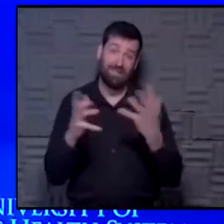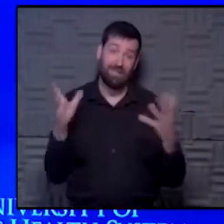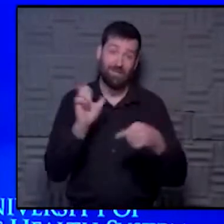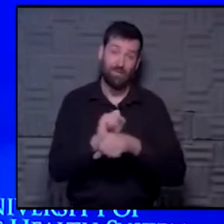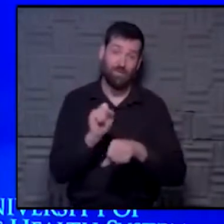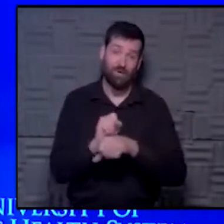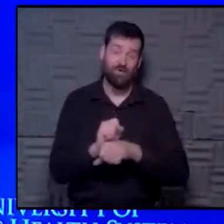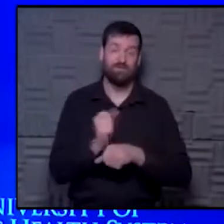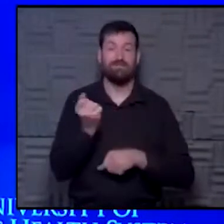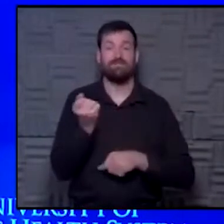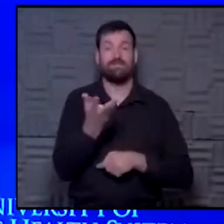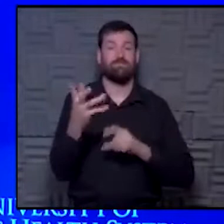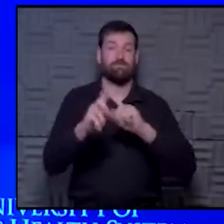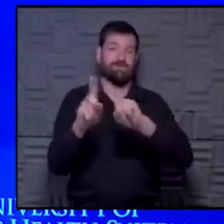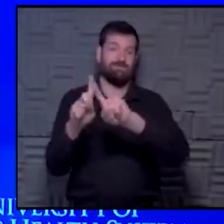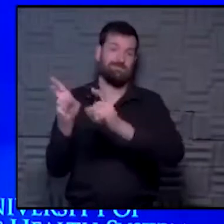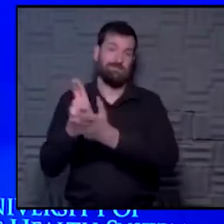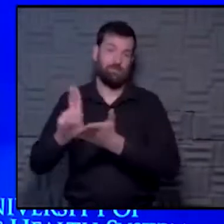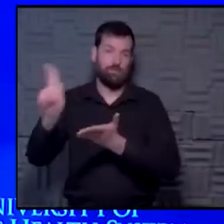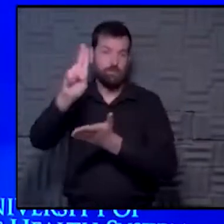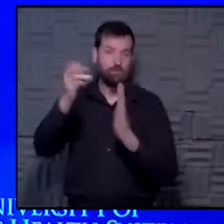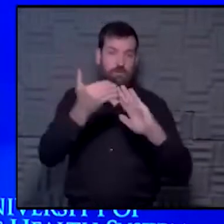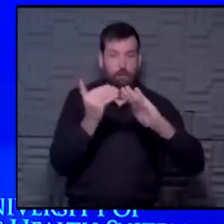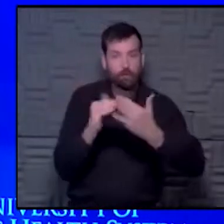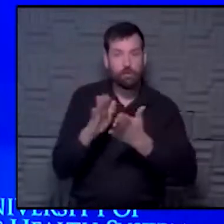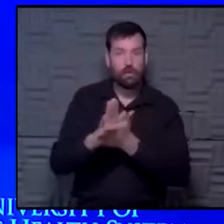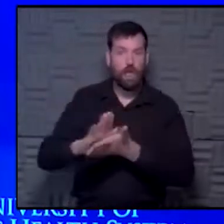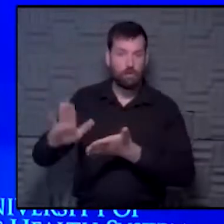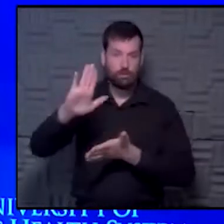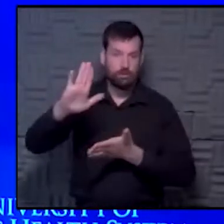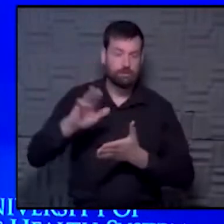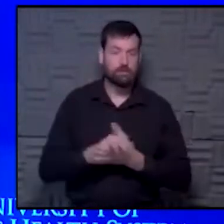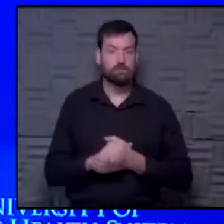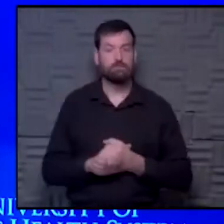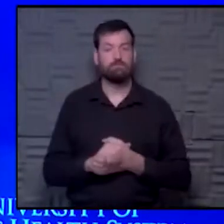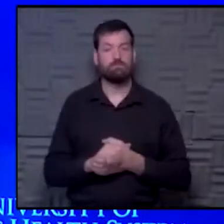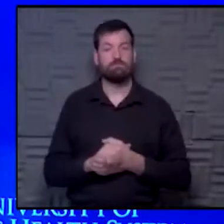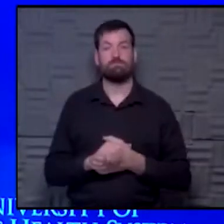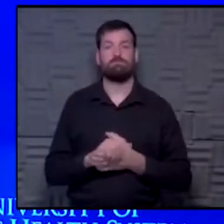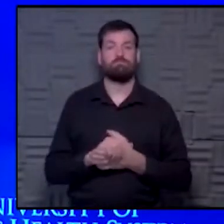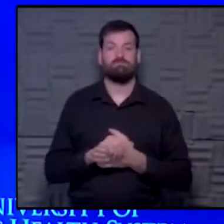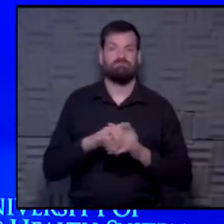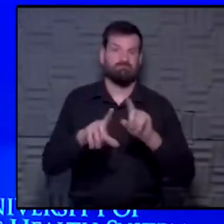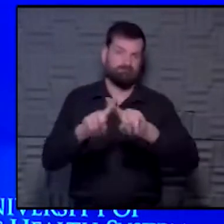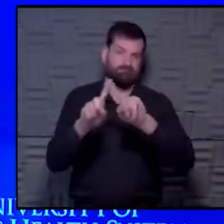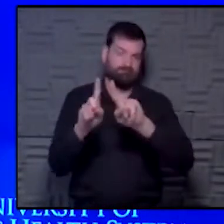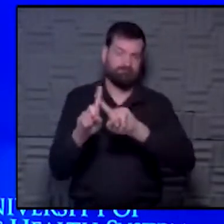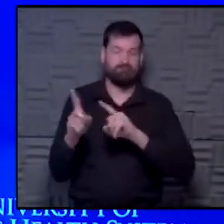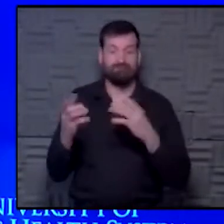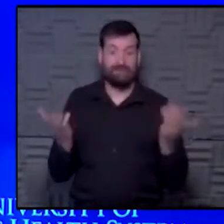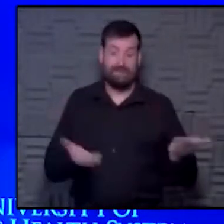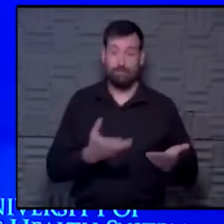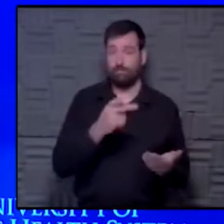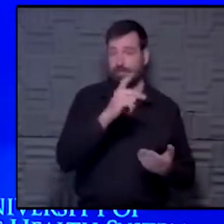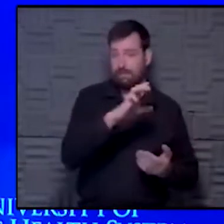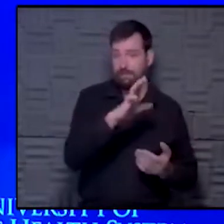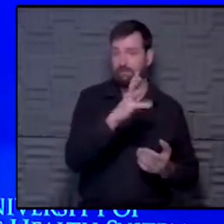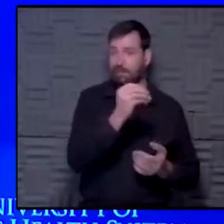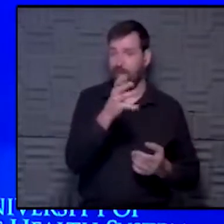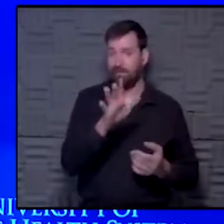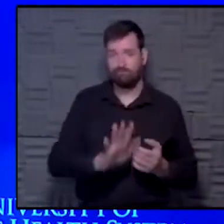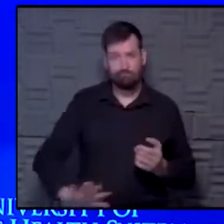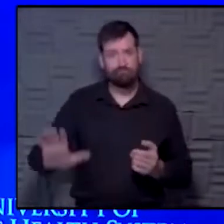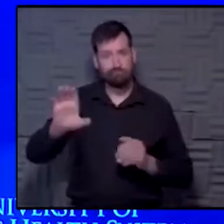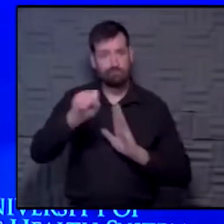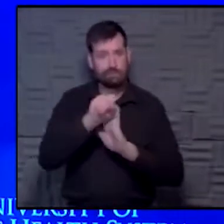a number of different universities, community colleges, higher education institutions, both here in Kansas City and really across